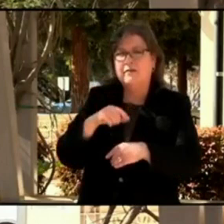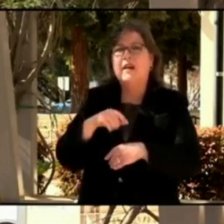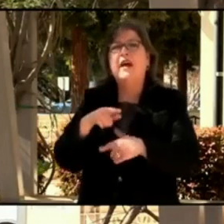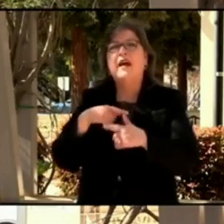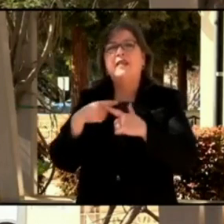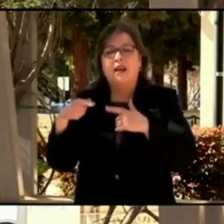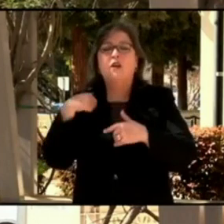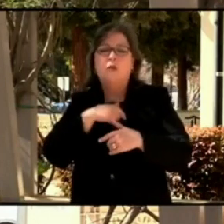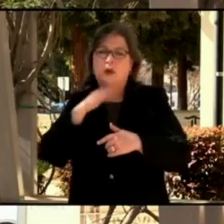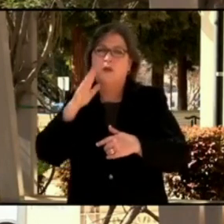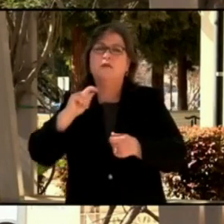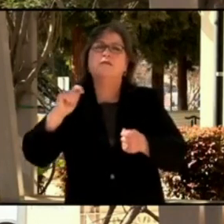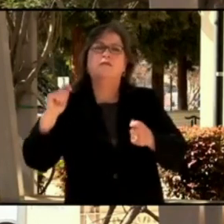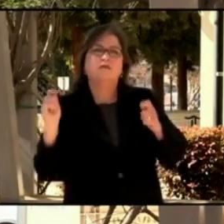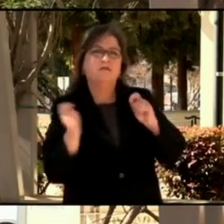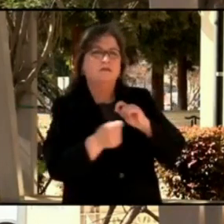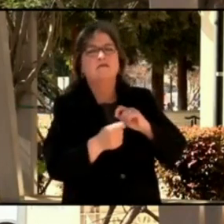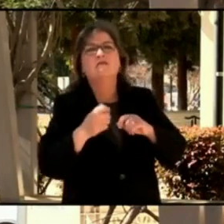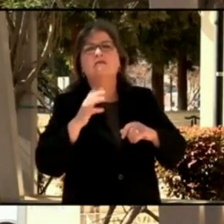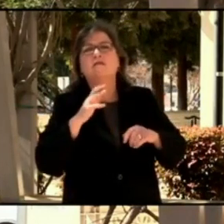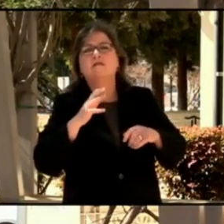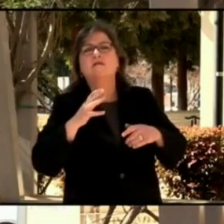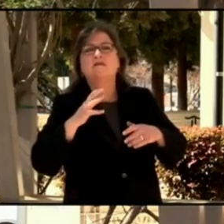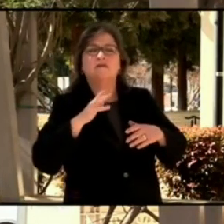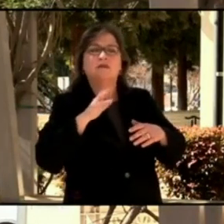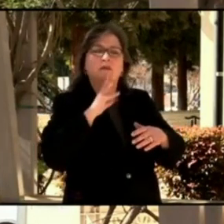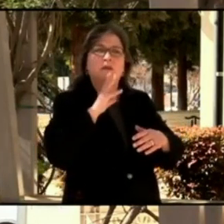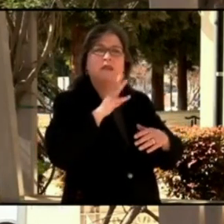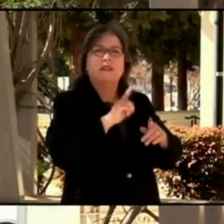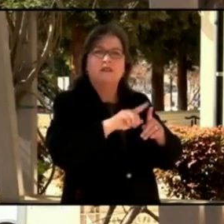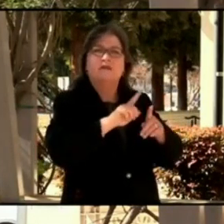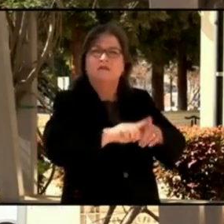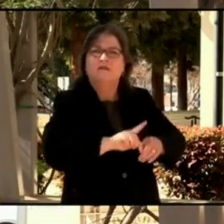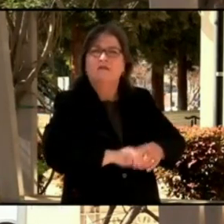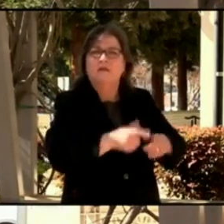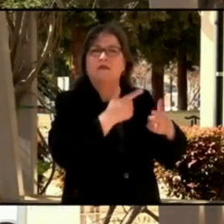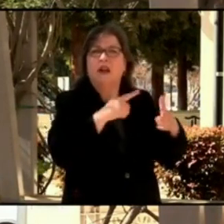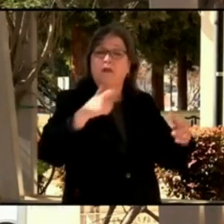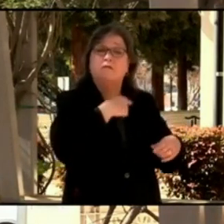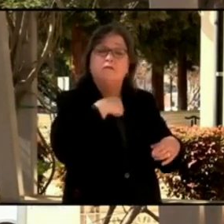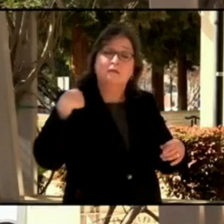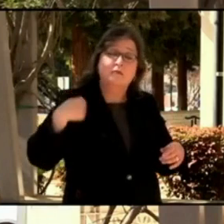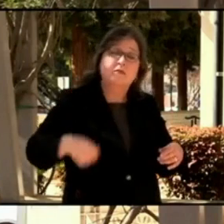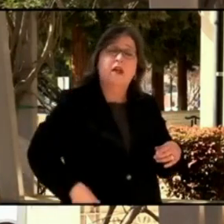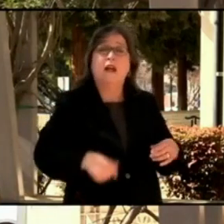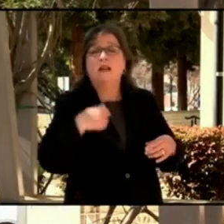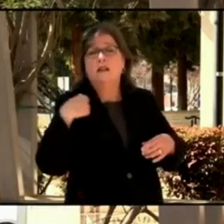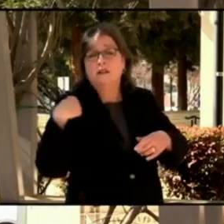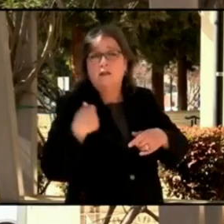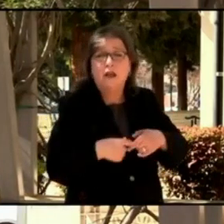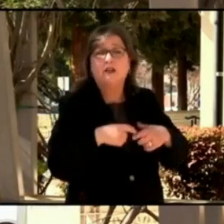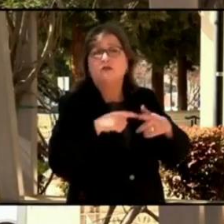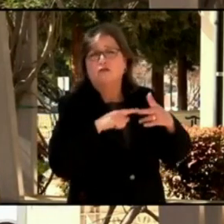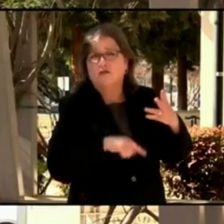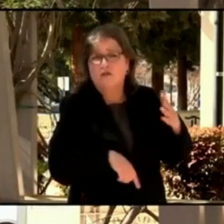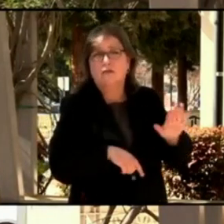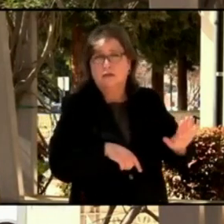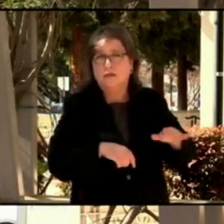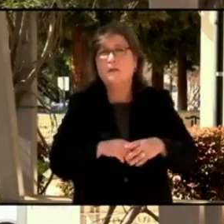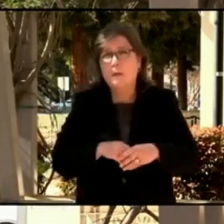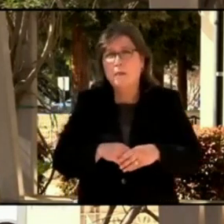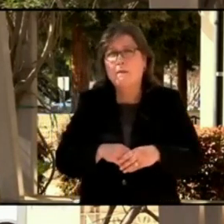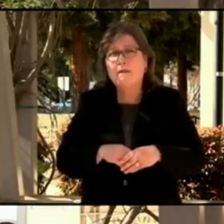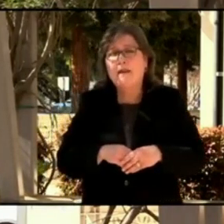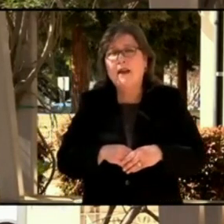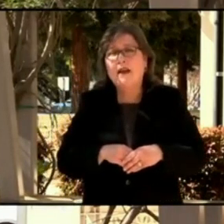statements from the podium in Spanish, Chinese, Tagalog and Vietnamese. Without any further ado,